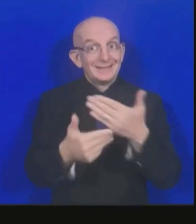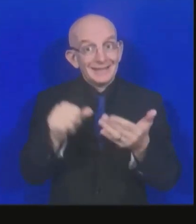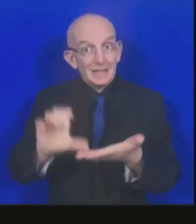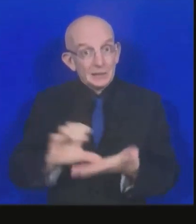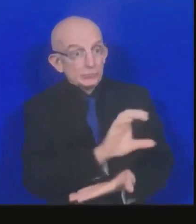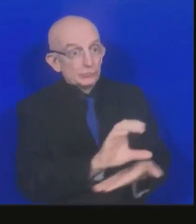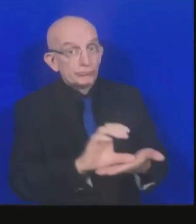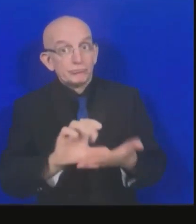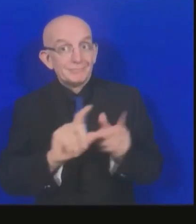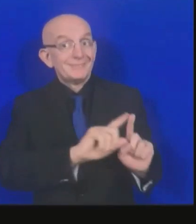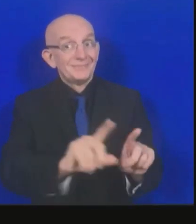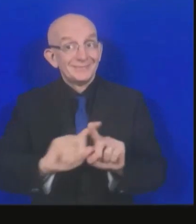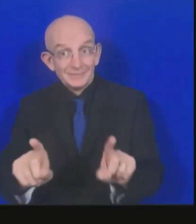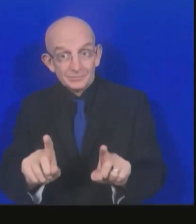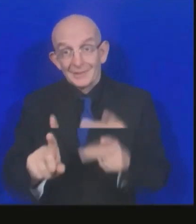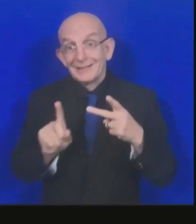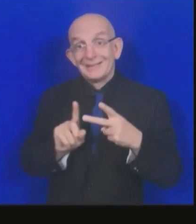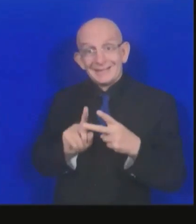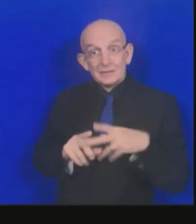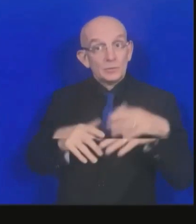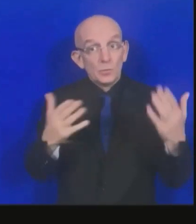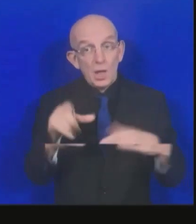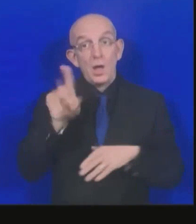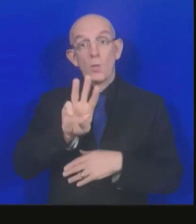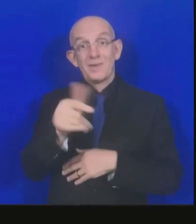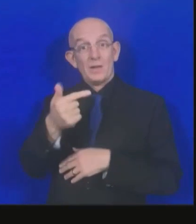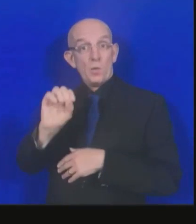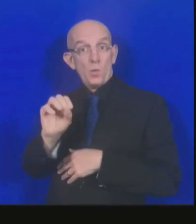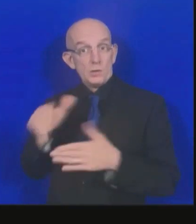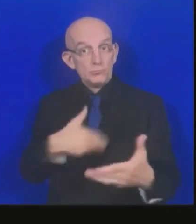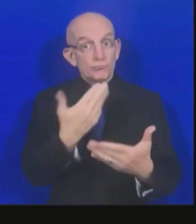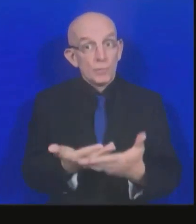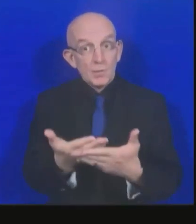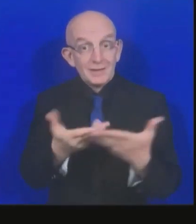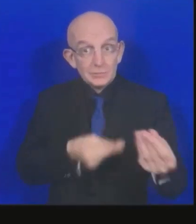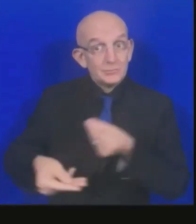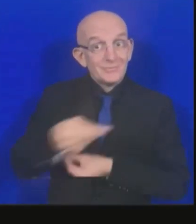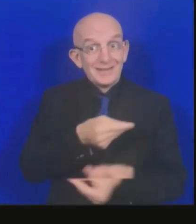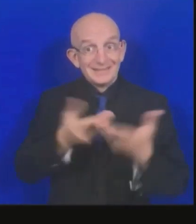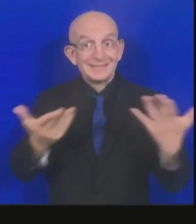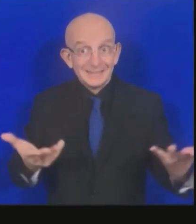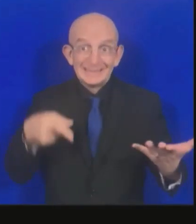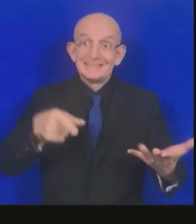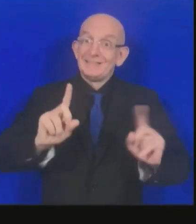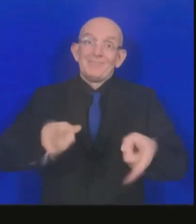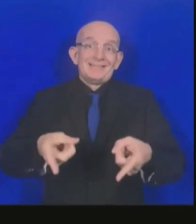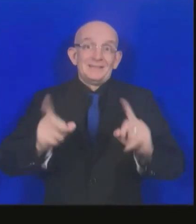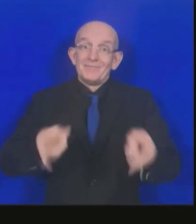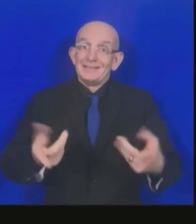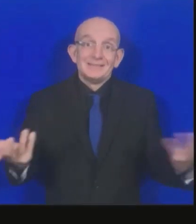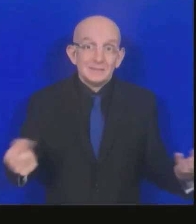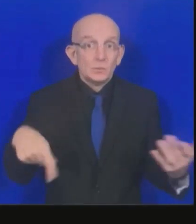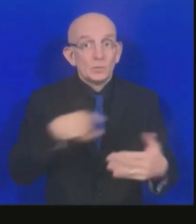finance. Yes, yes, that's needed. We have to ensure that there is money available for